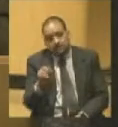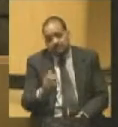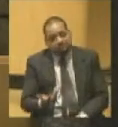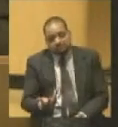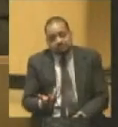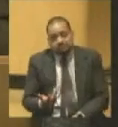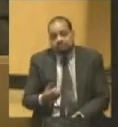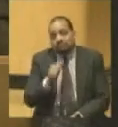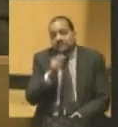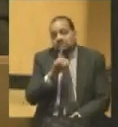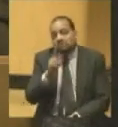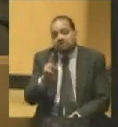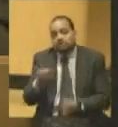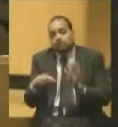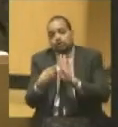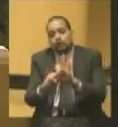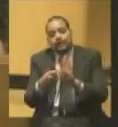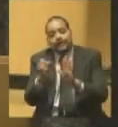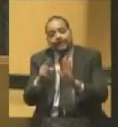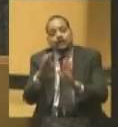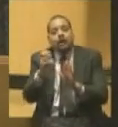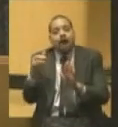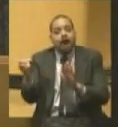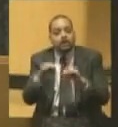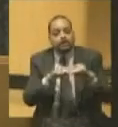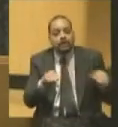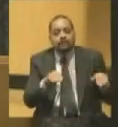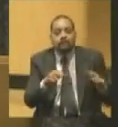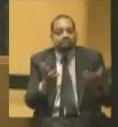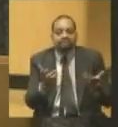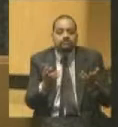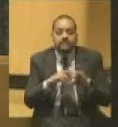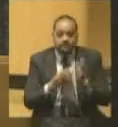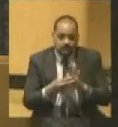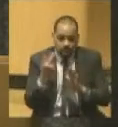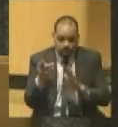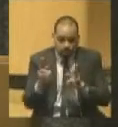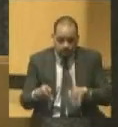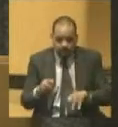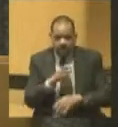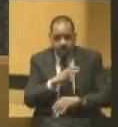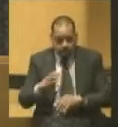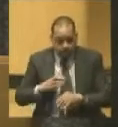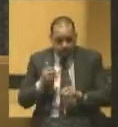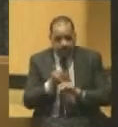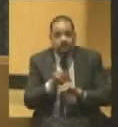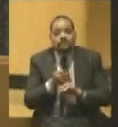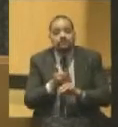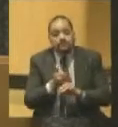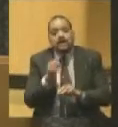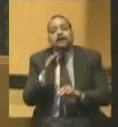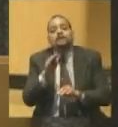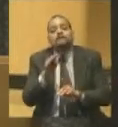were not reflected in the Ohio platform. While a member of Congress, Vallandigham had, I think,